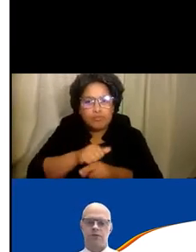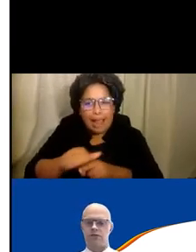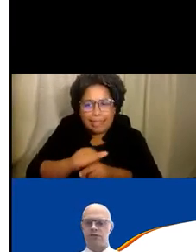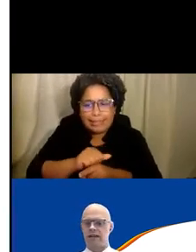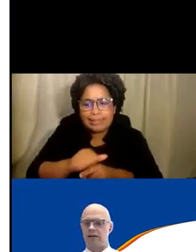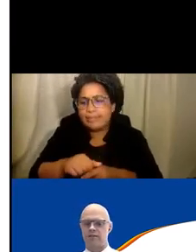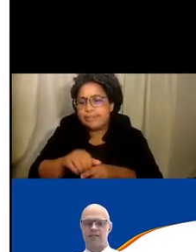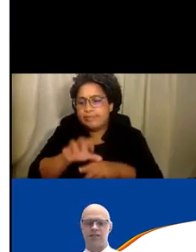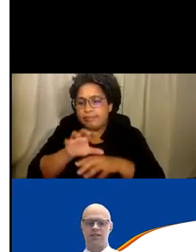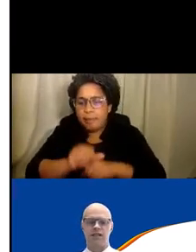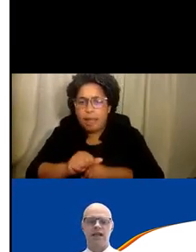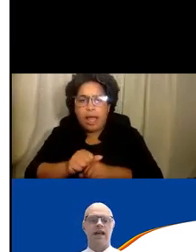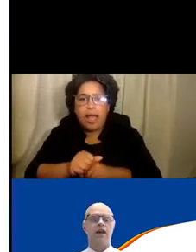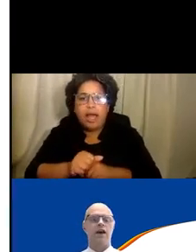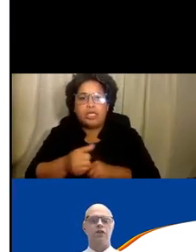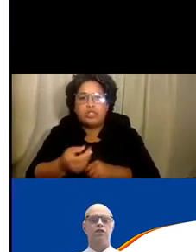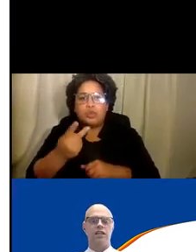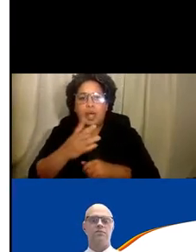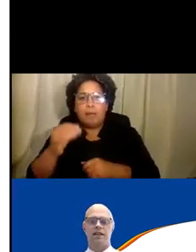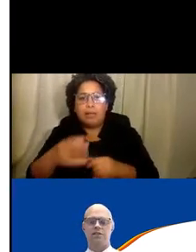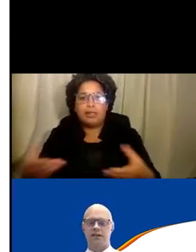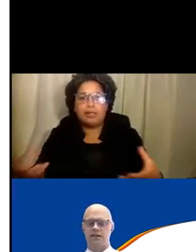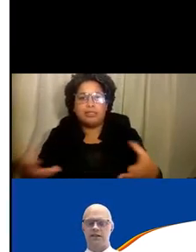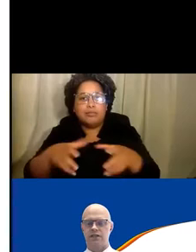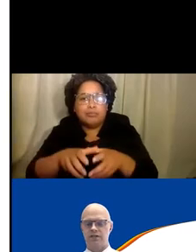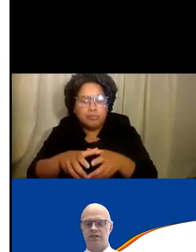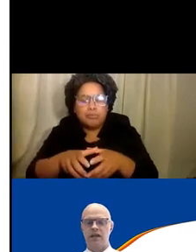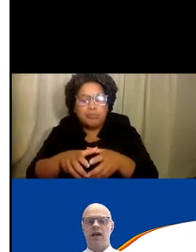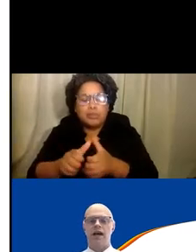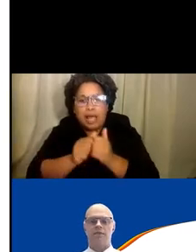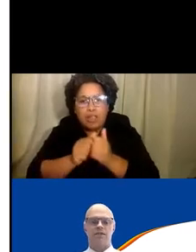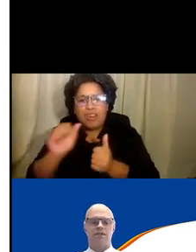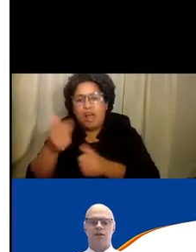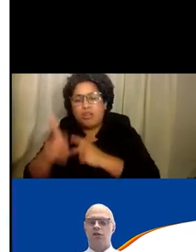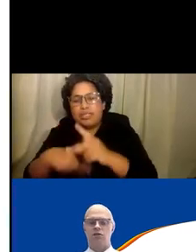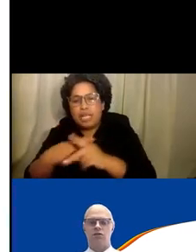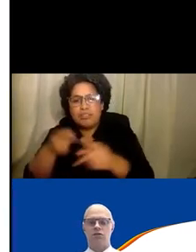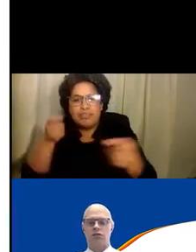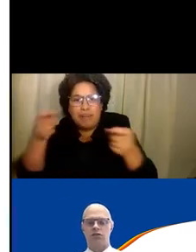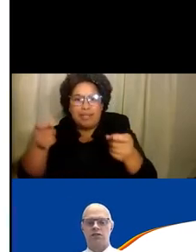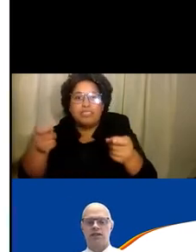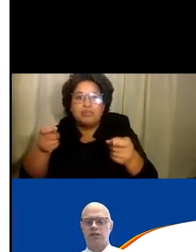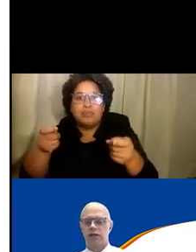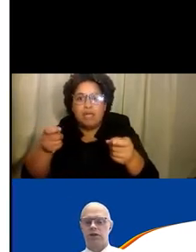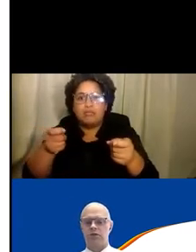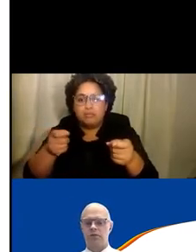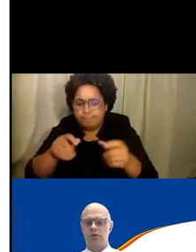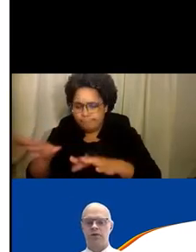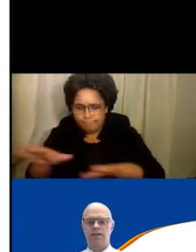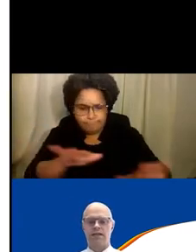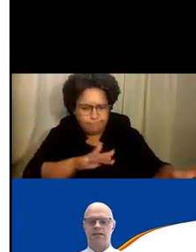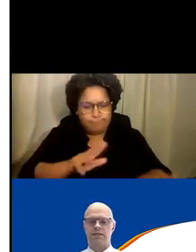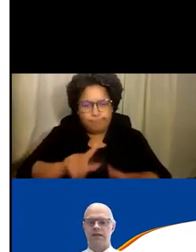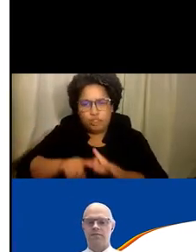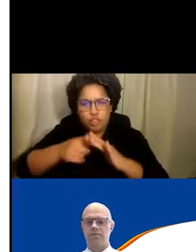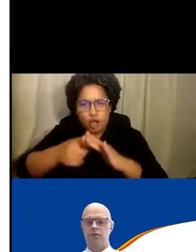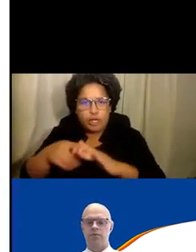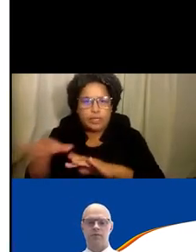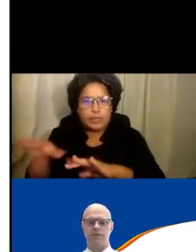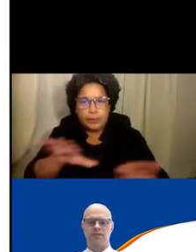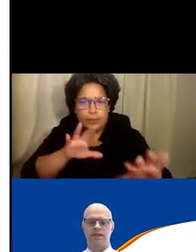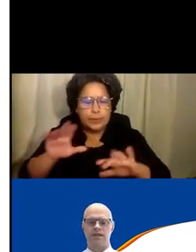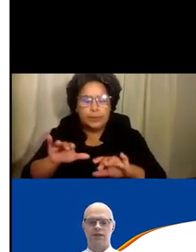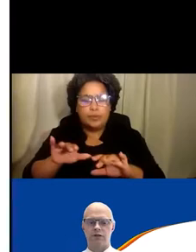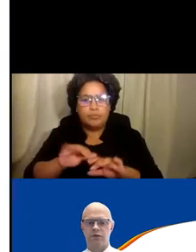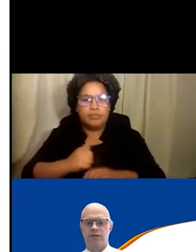mergers and acquisitions, and other change management initiatives. He also serves on several non-profit boards and is the founding board